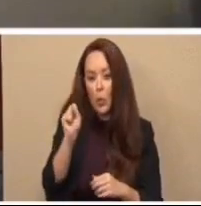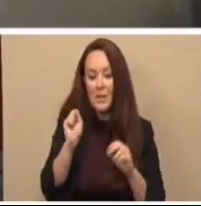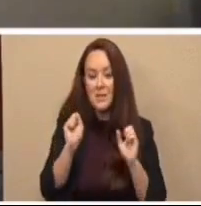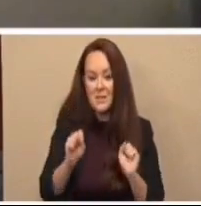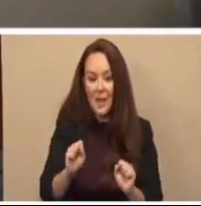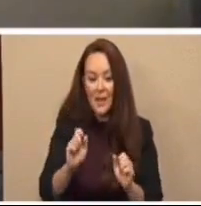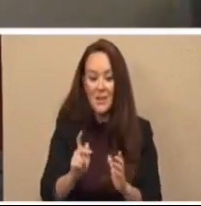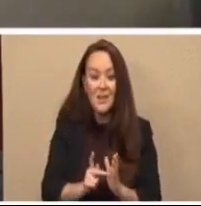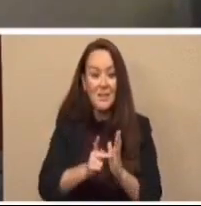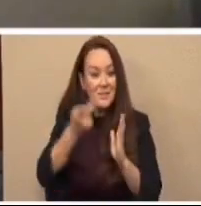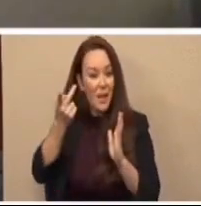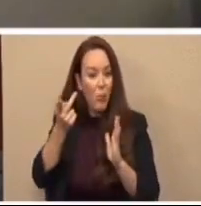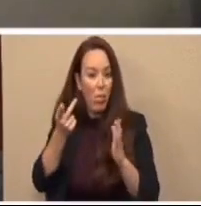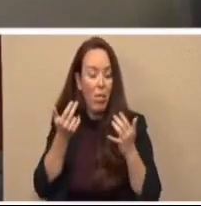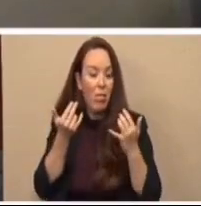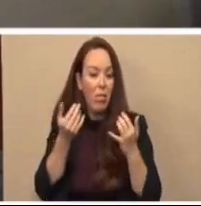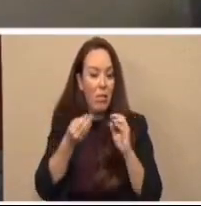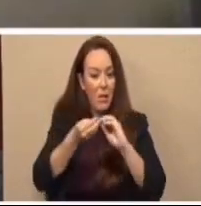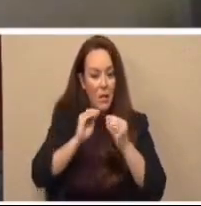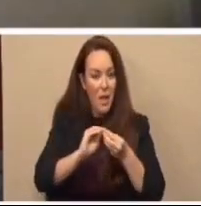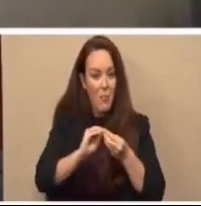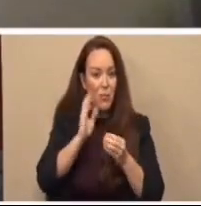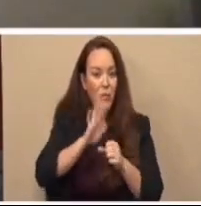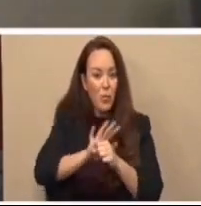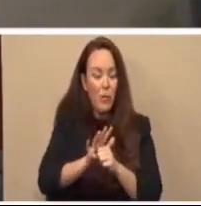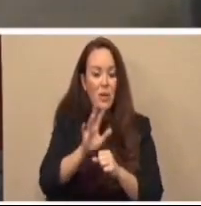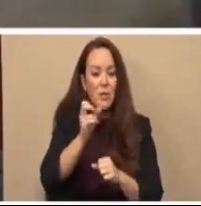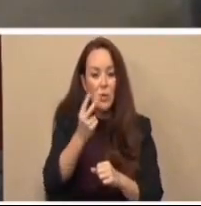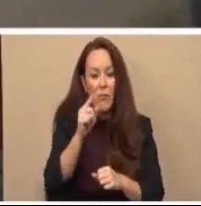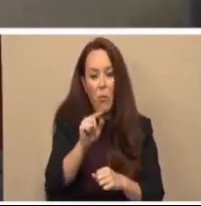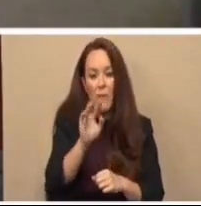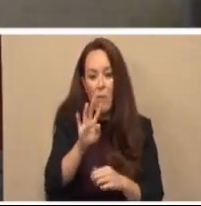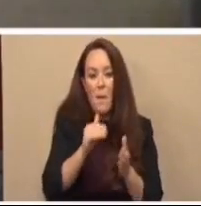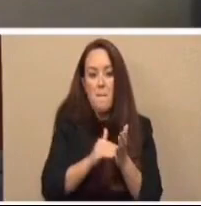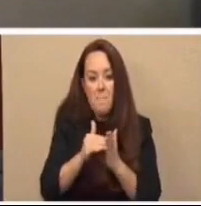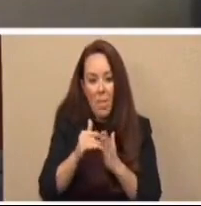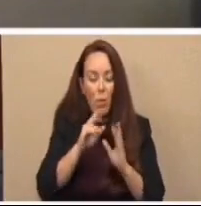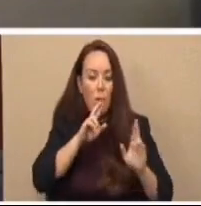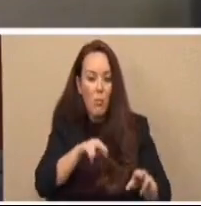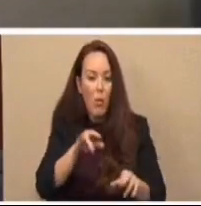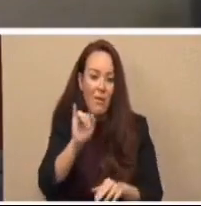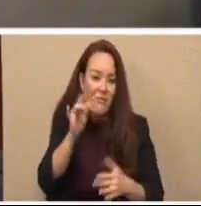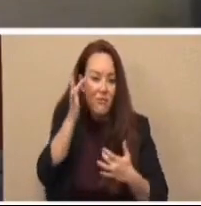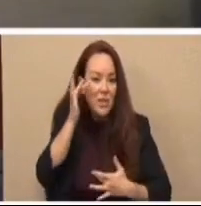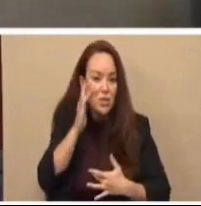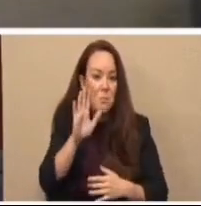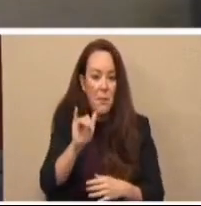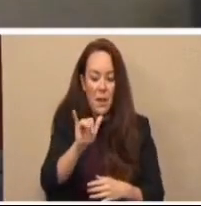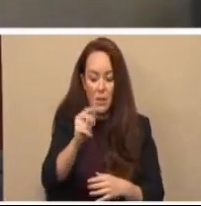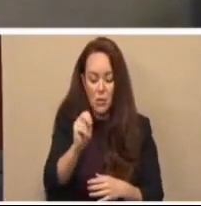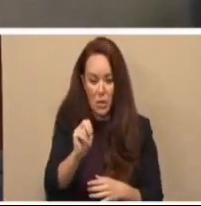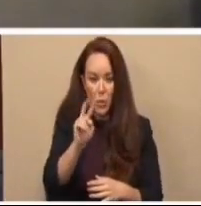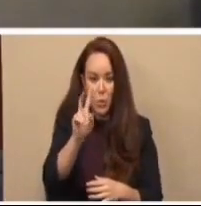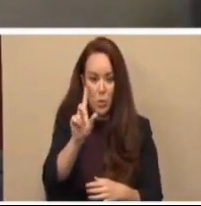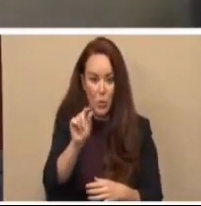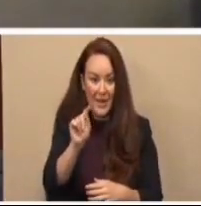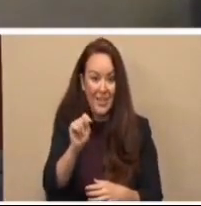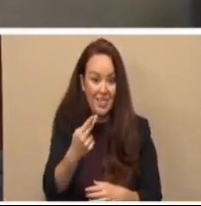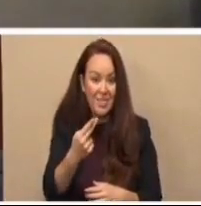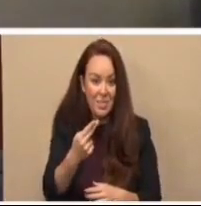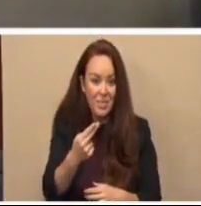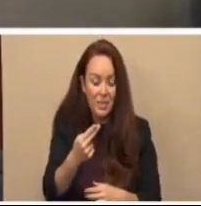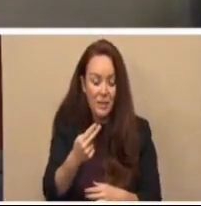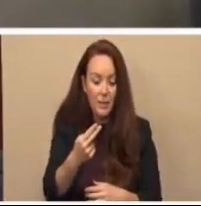nearly double its current numbers, about 12.4 million reported infections by January 20th.